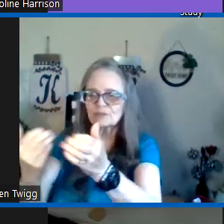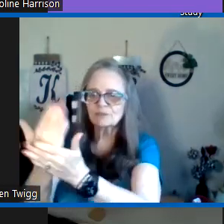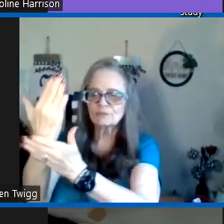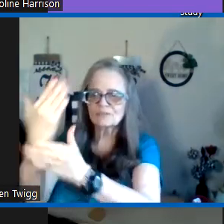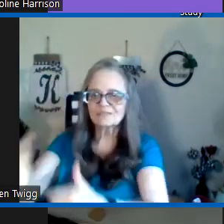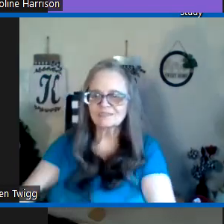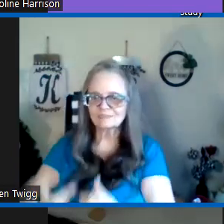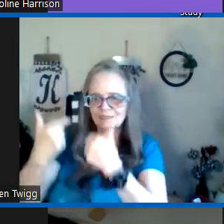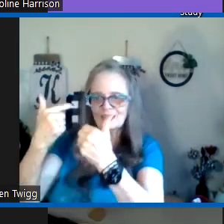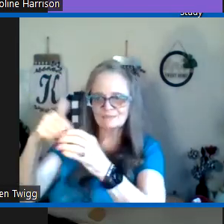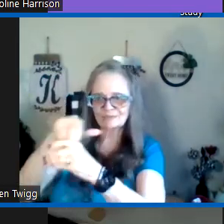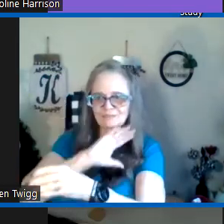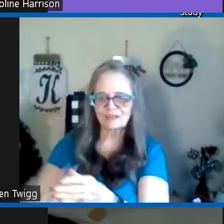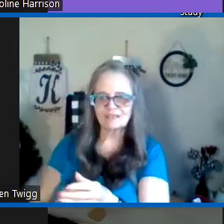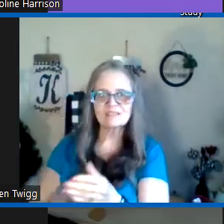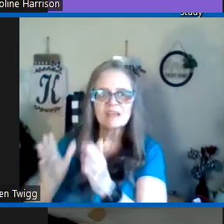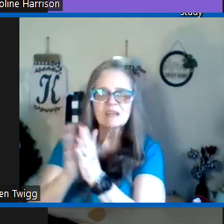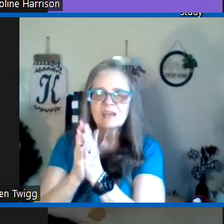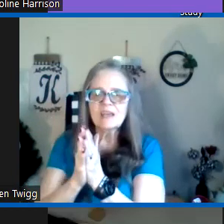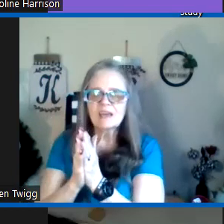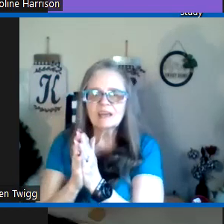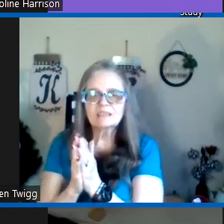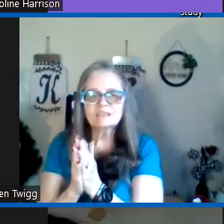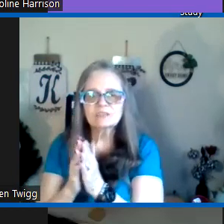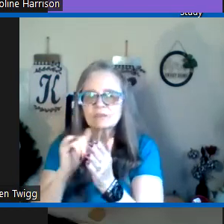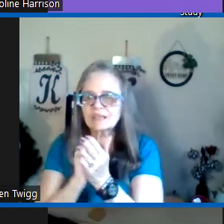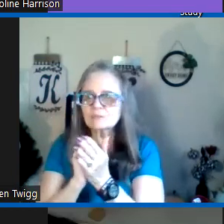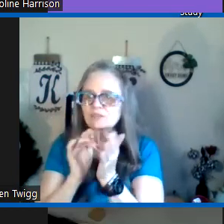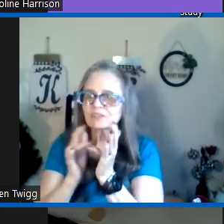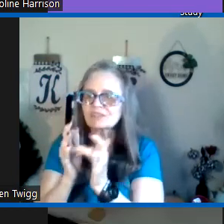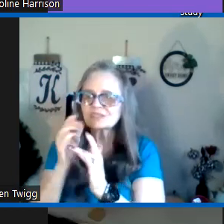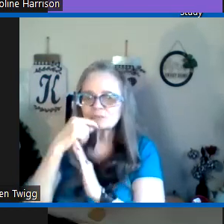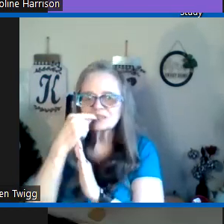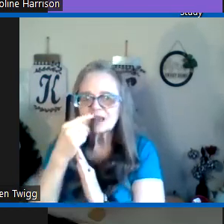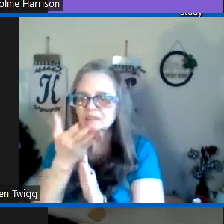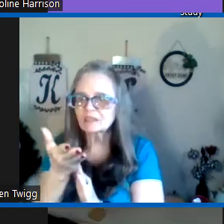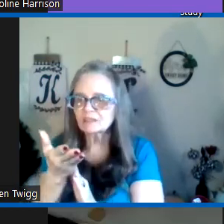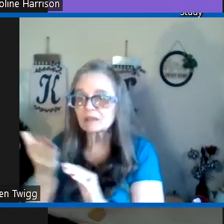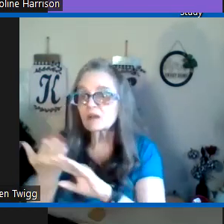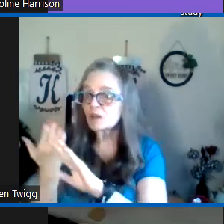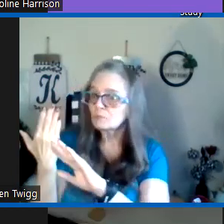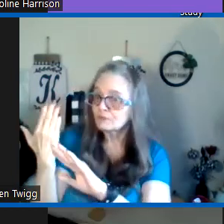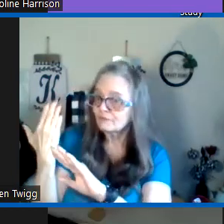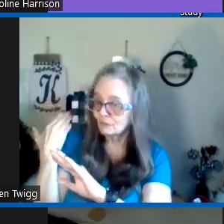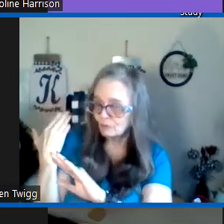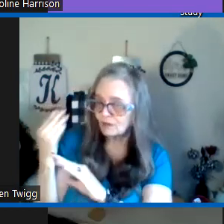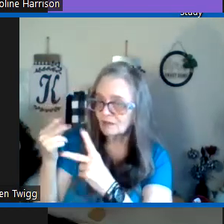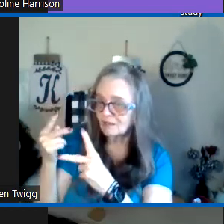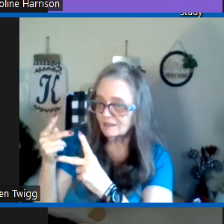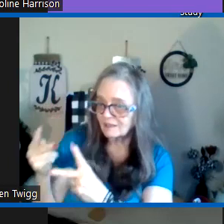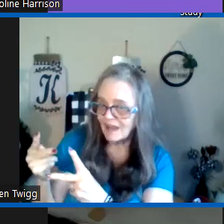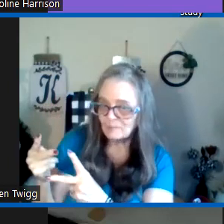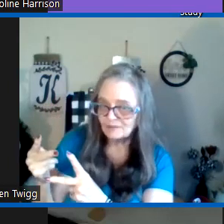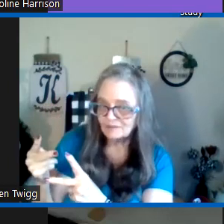to newness of life in Christ and so that's what Jesus was telling here before